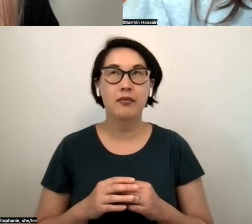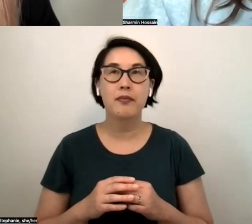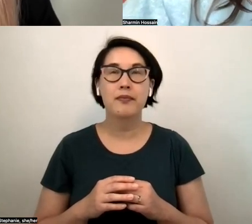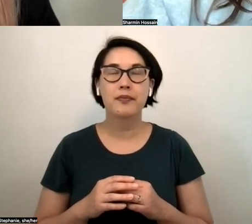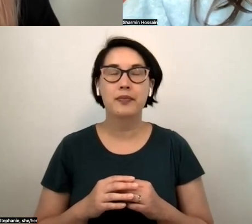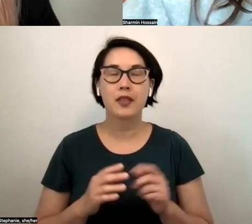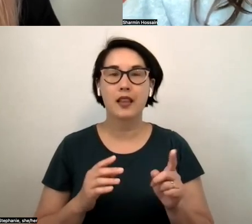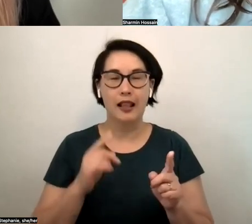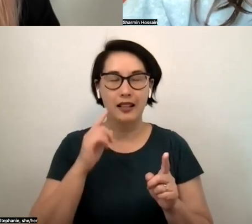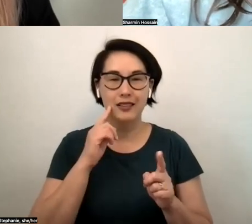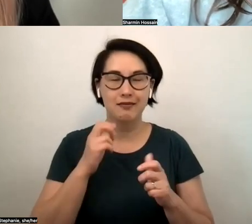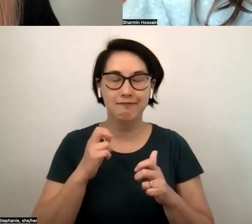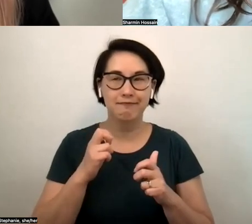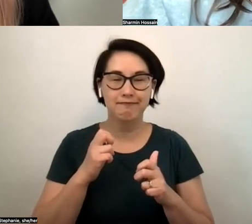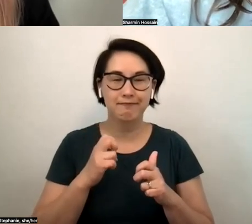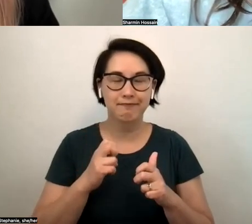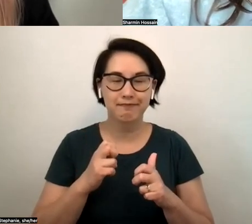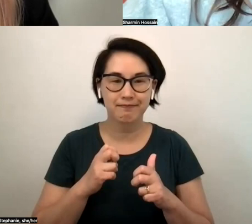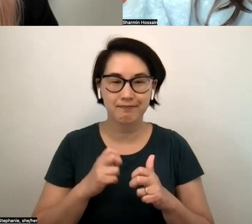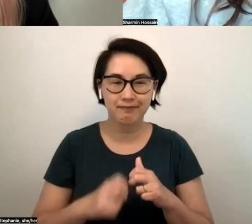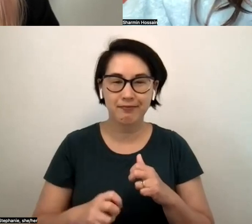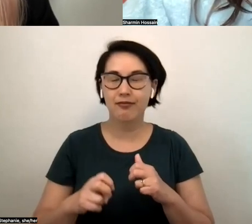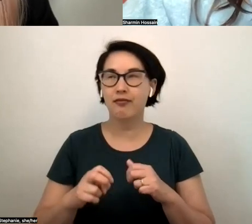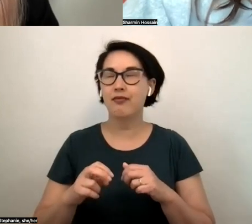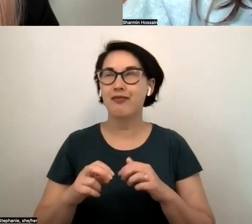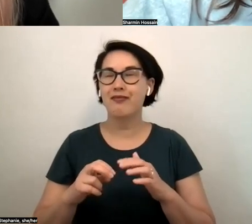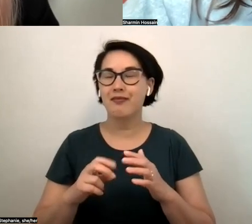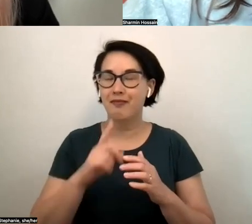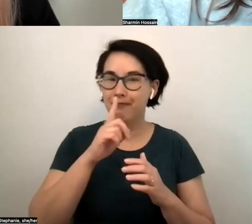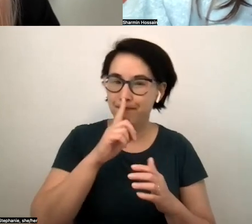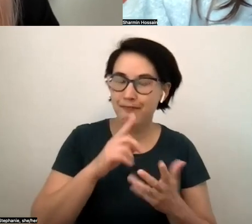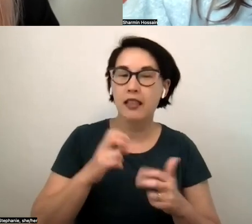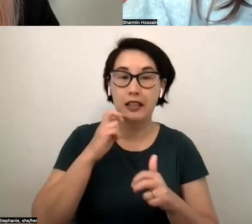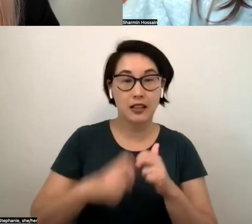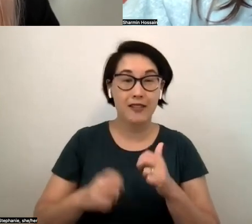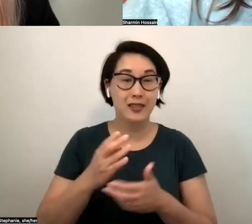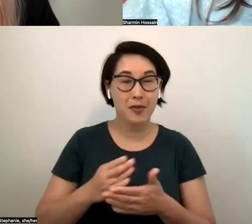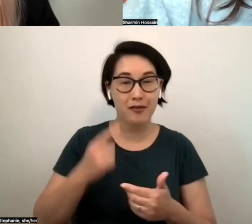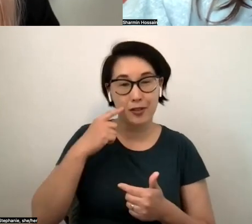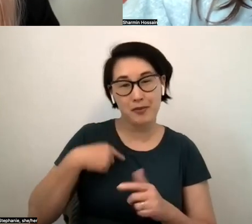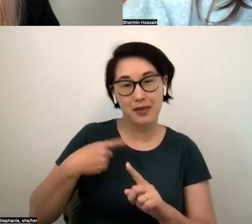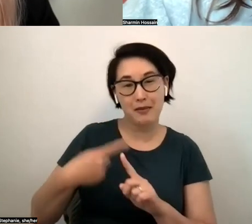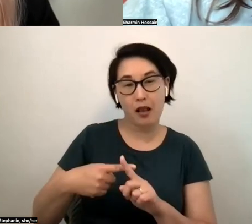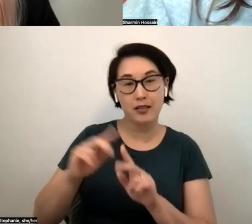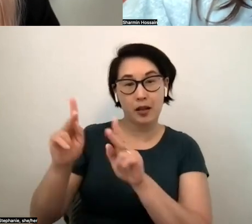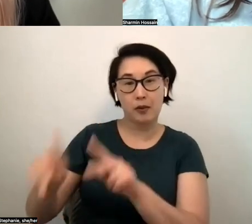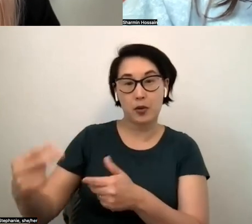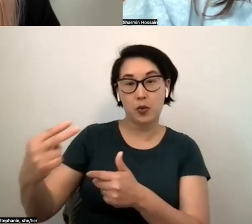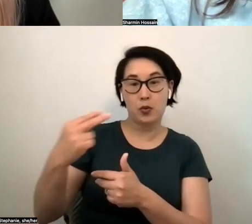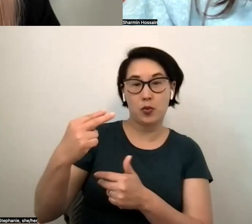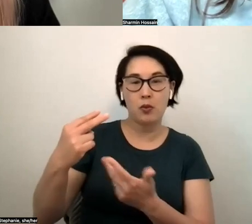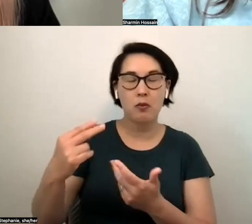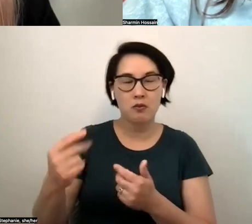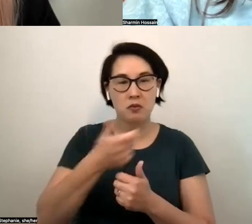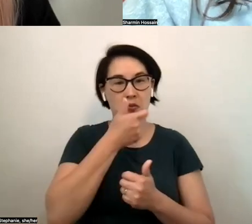not i guess toughest part for me and the viewer alike um i think in the context of a